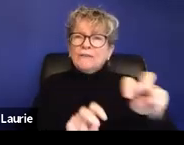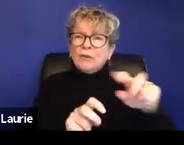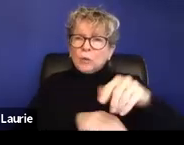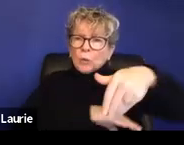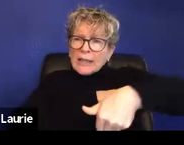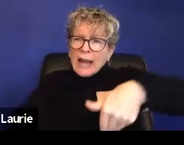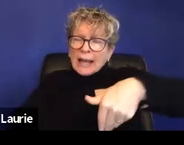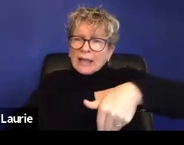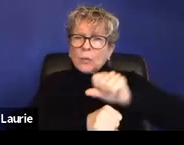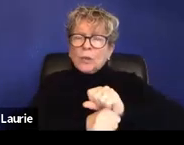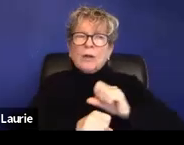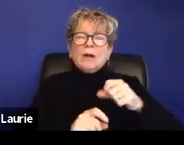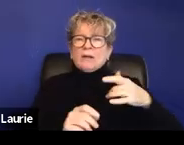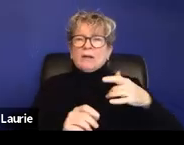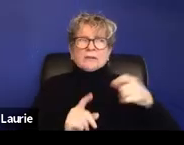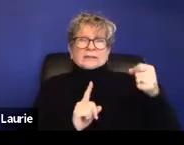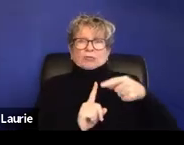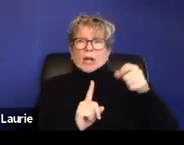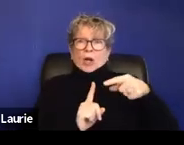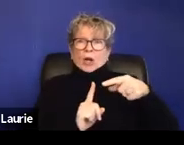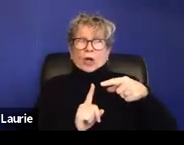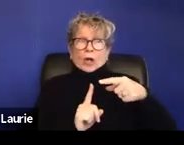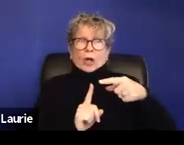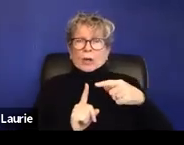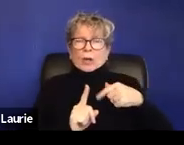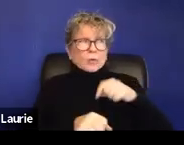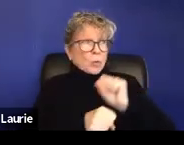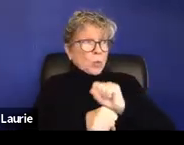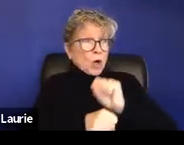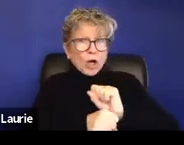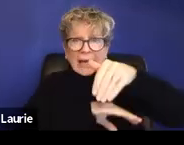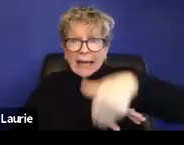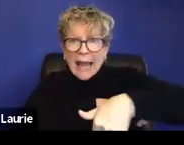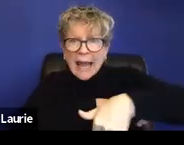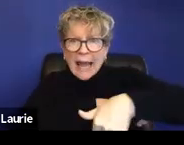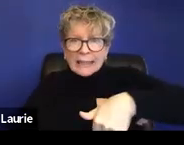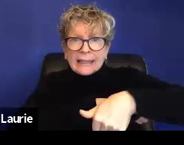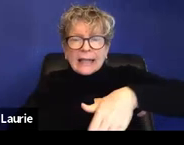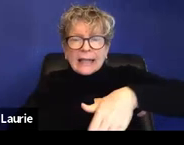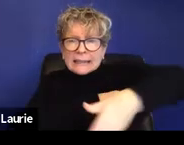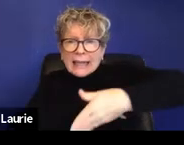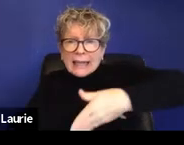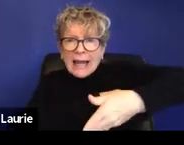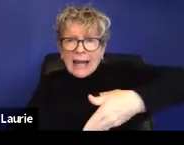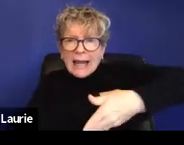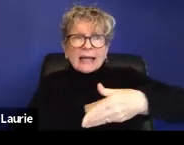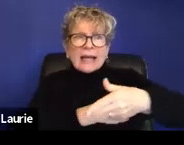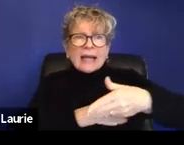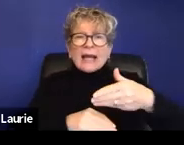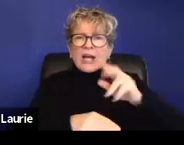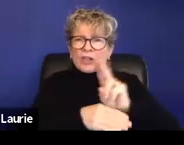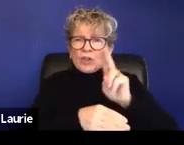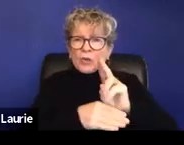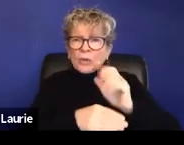was really triggering for her, um, having to work late at night and go to work. Um, and she still had to commute by,